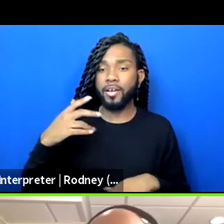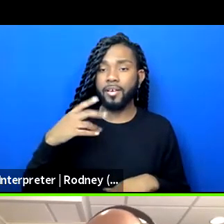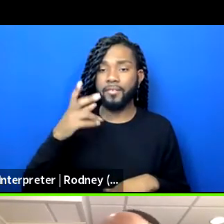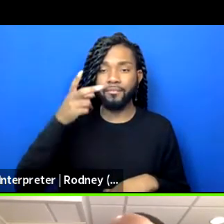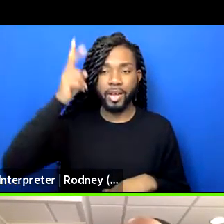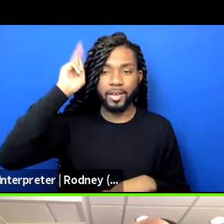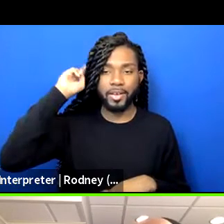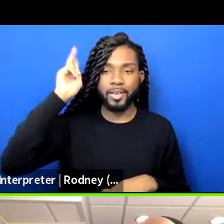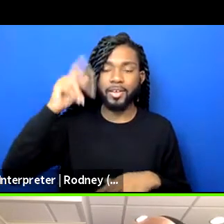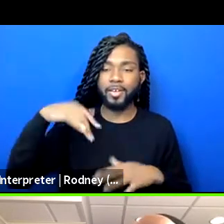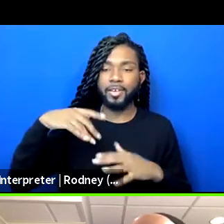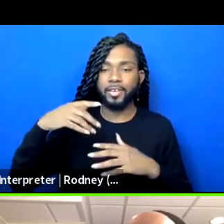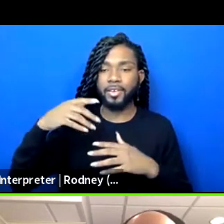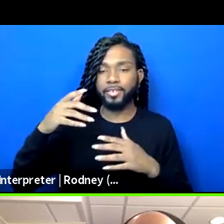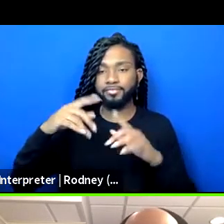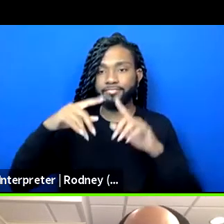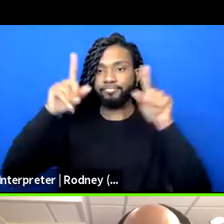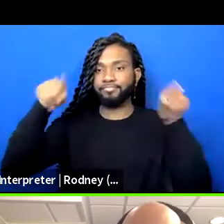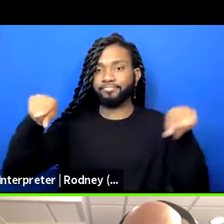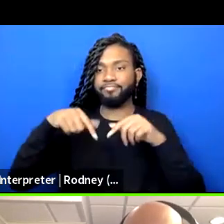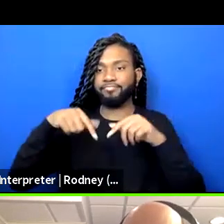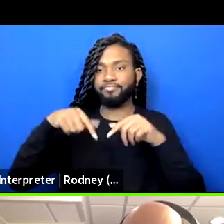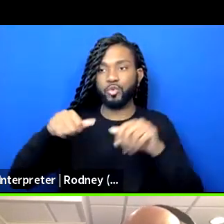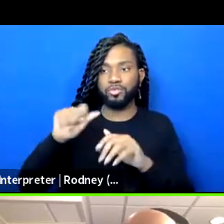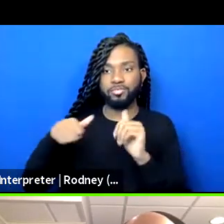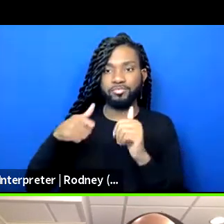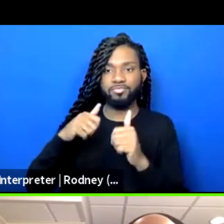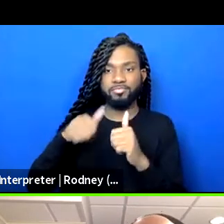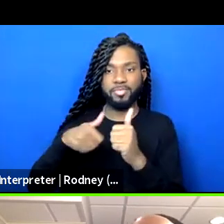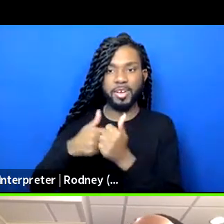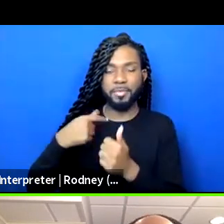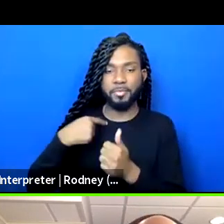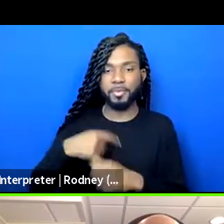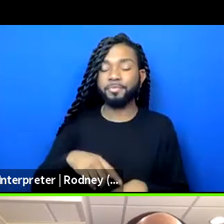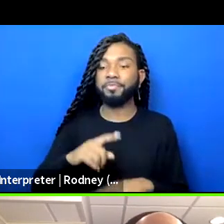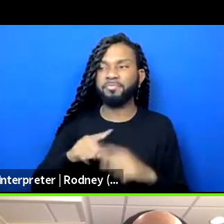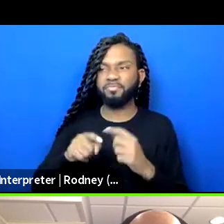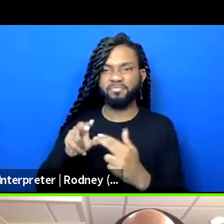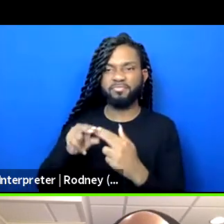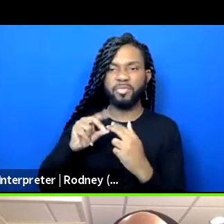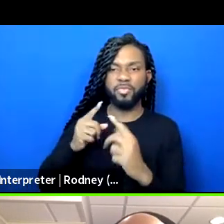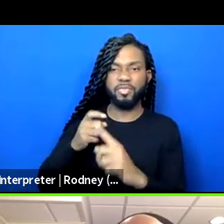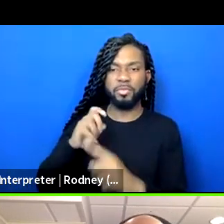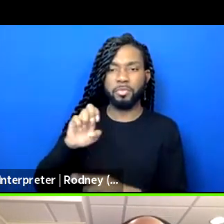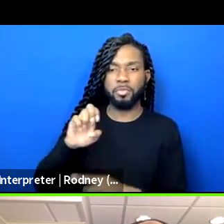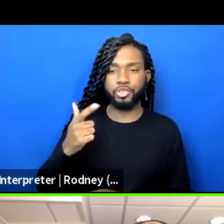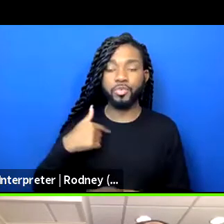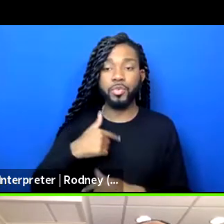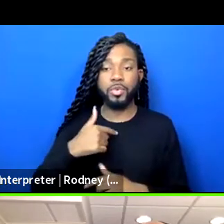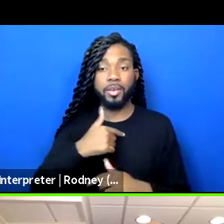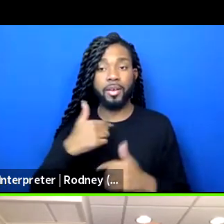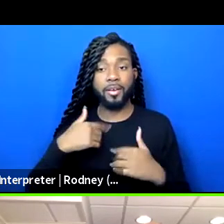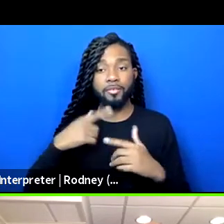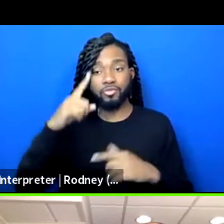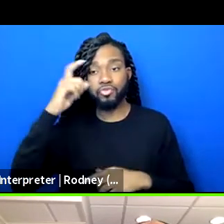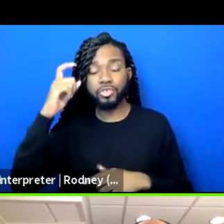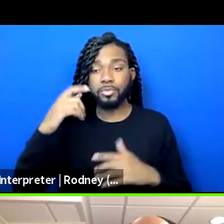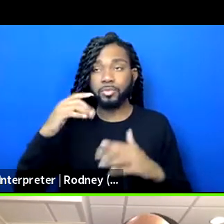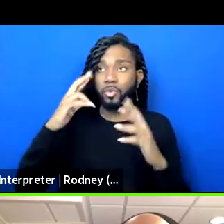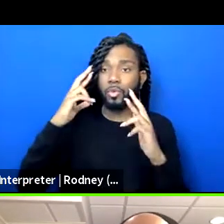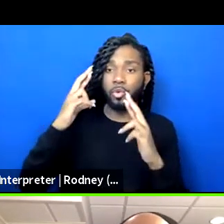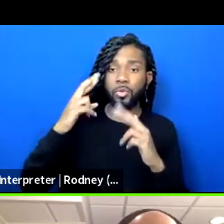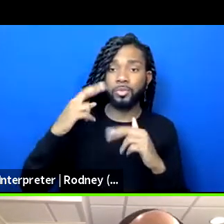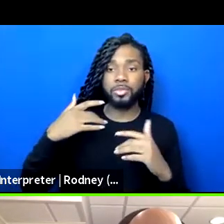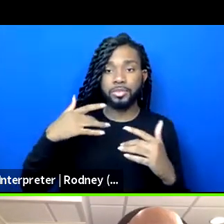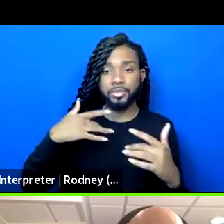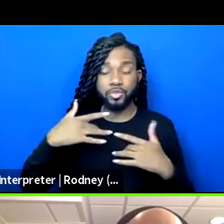fan. Continuing from where E. G. off, we have dreams, hopes, and concerns about the future for